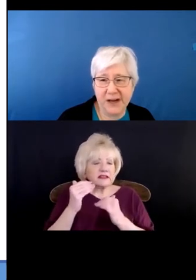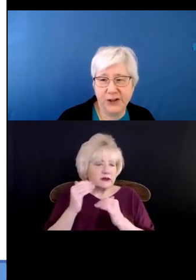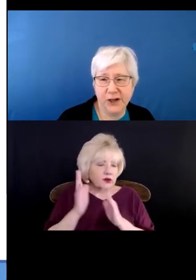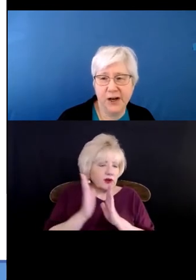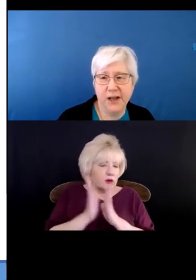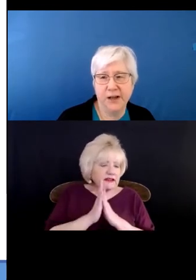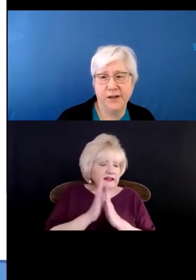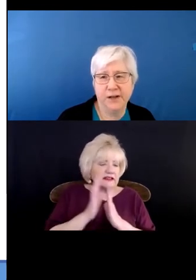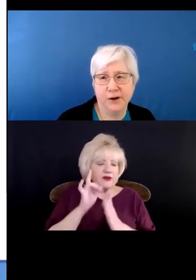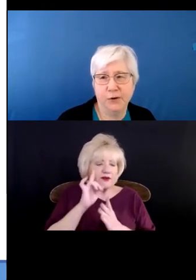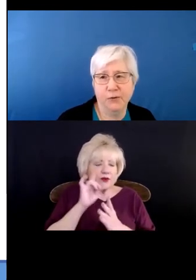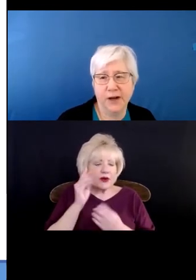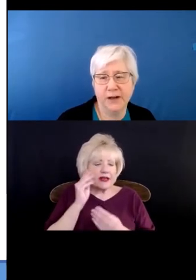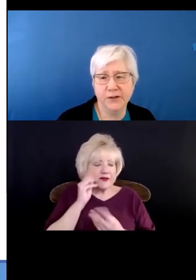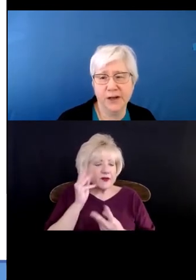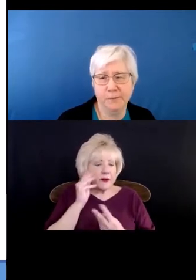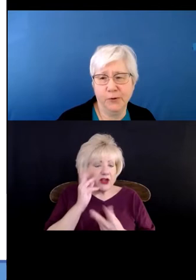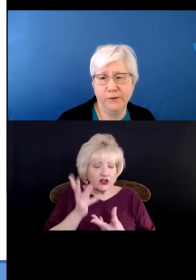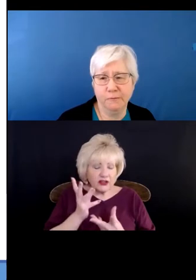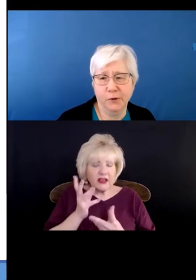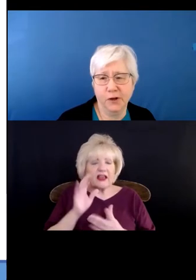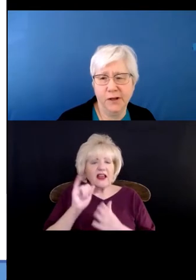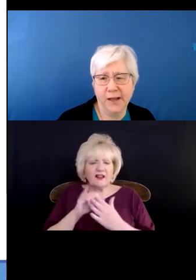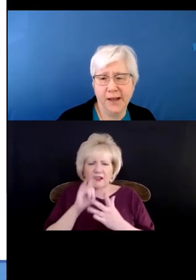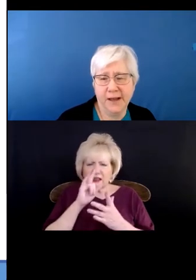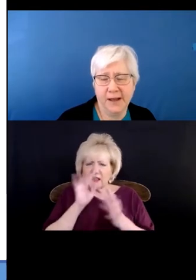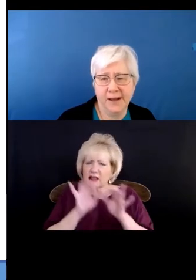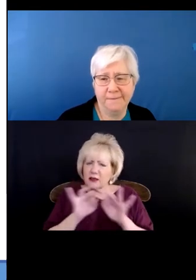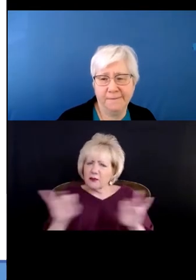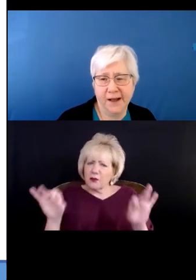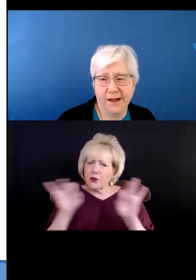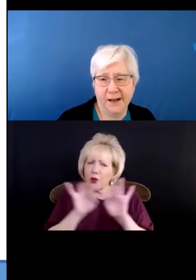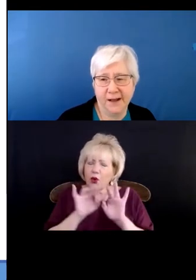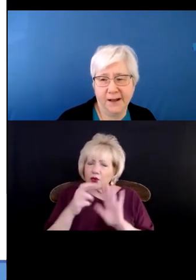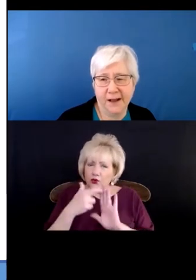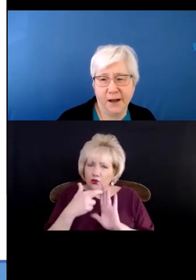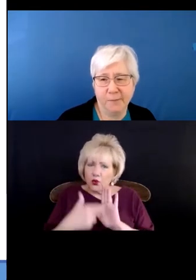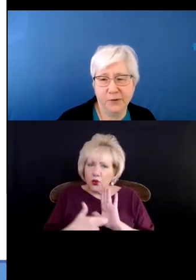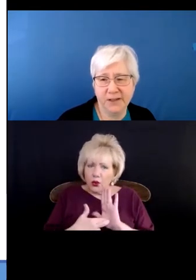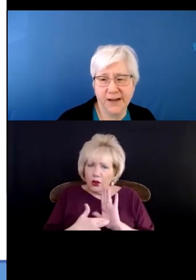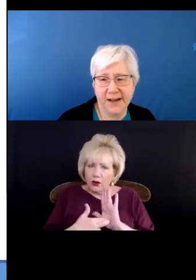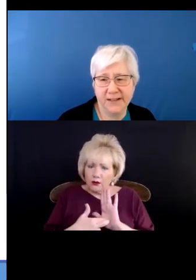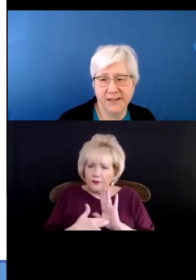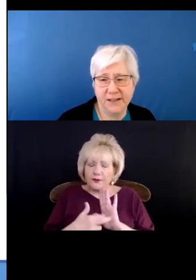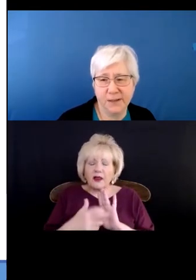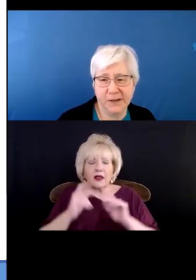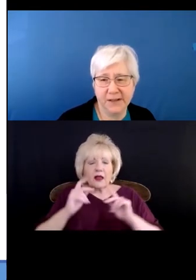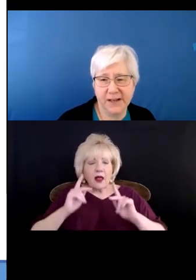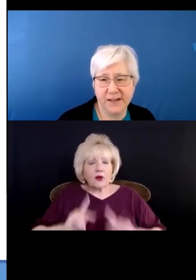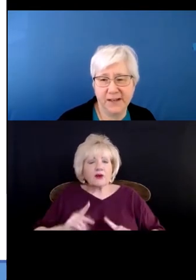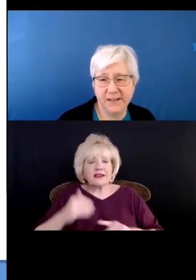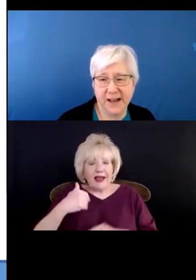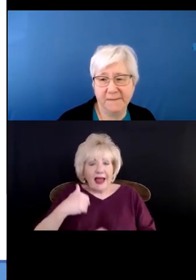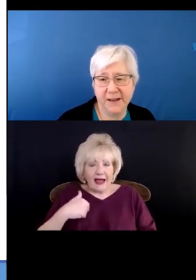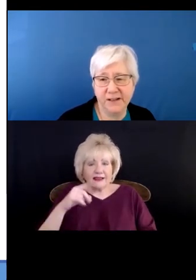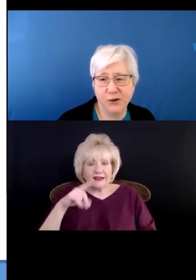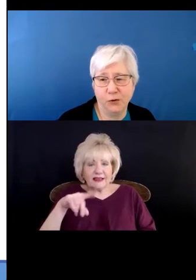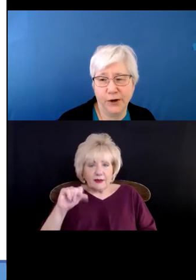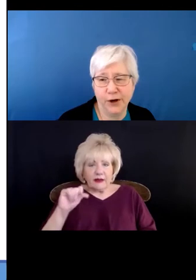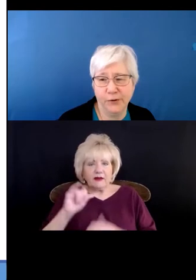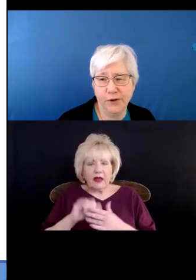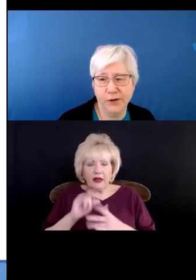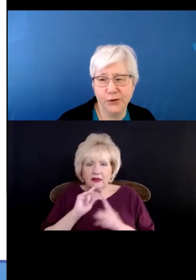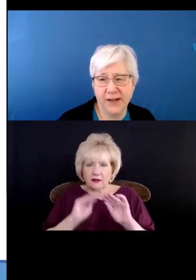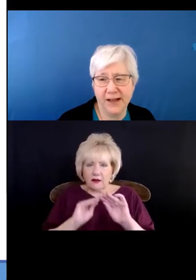information. So here's an important rule. If a person has a disability that is obvious